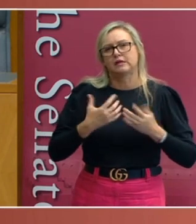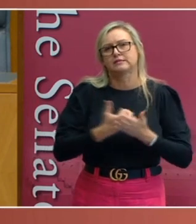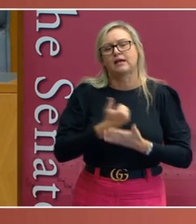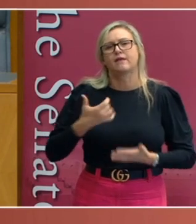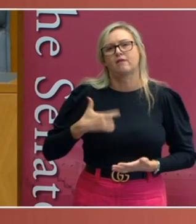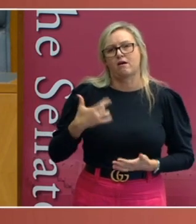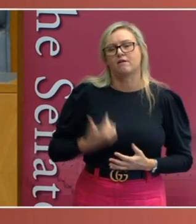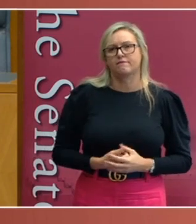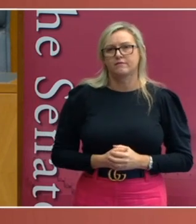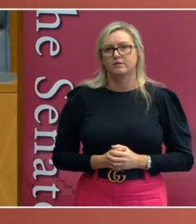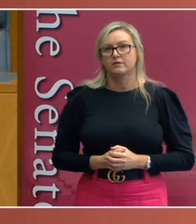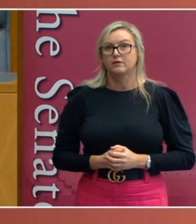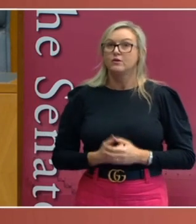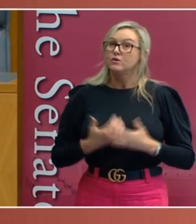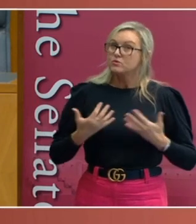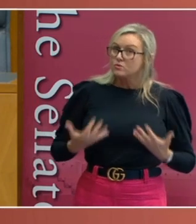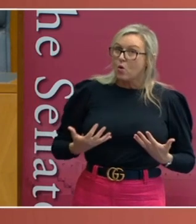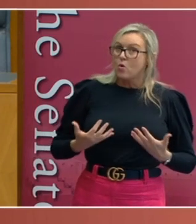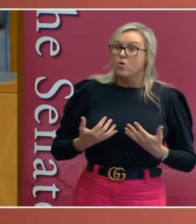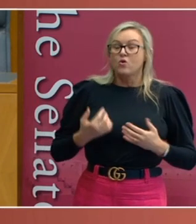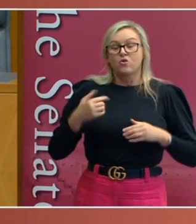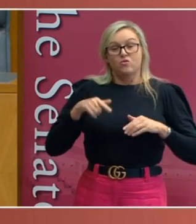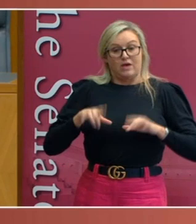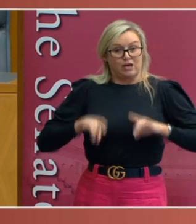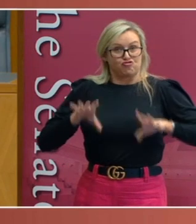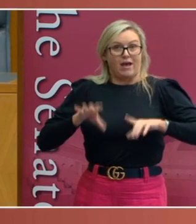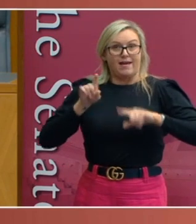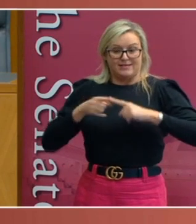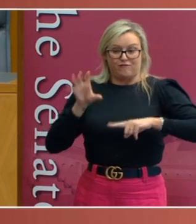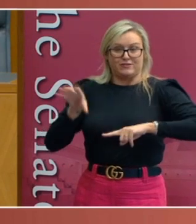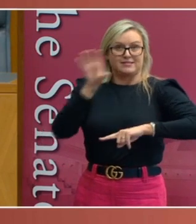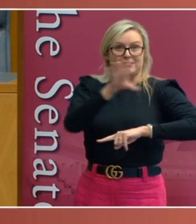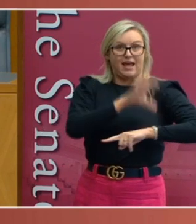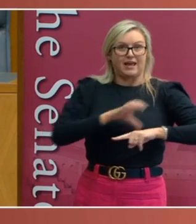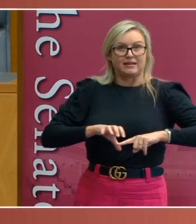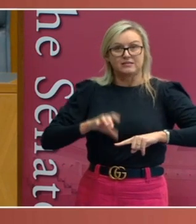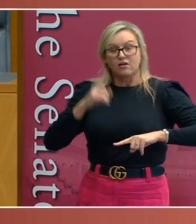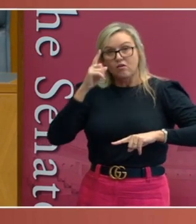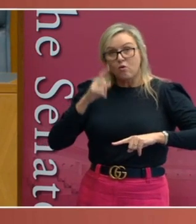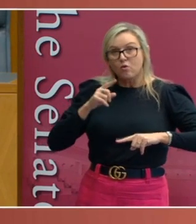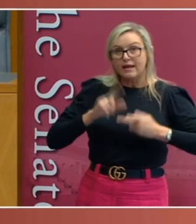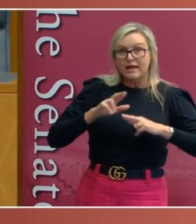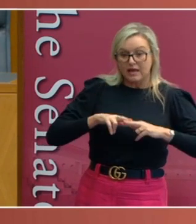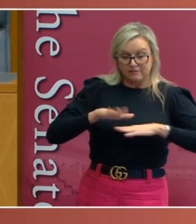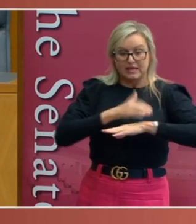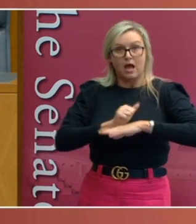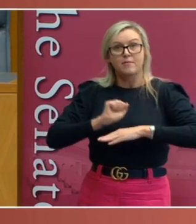if the states could validly enact these laws, could those laws be overridden by the Commonwealth?